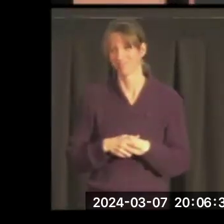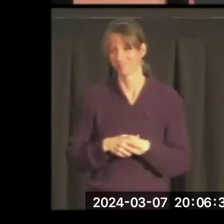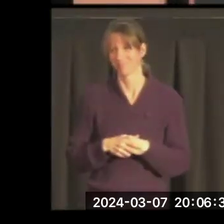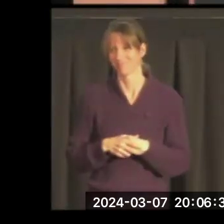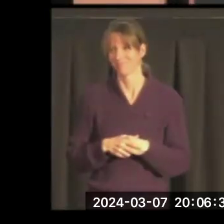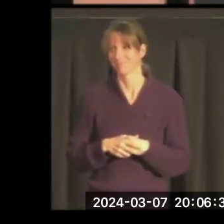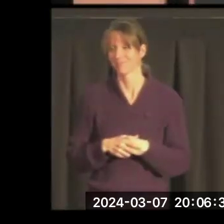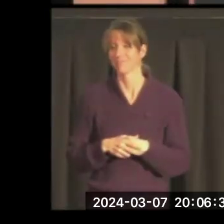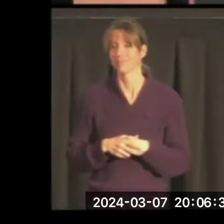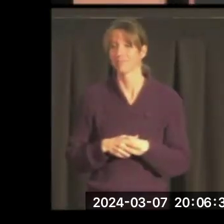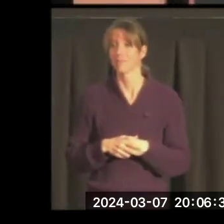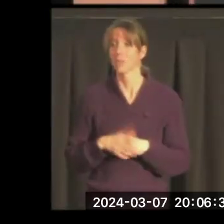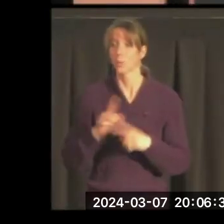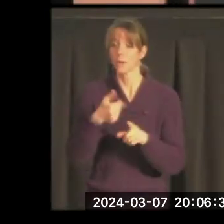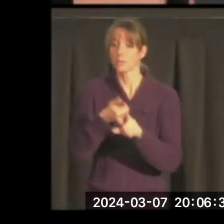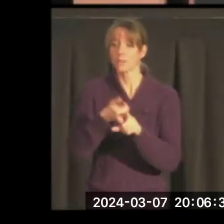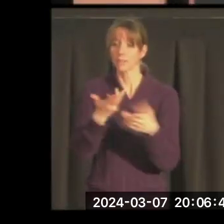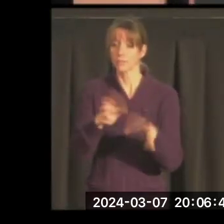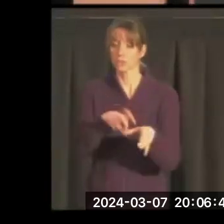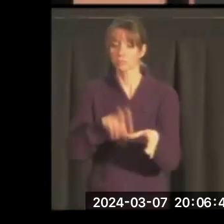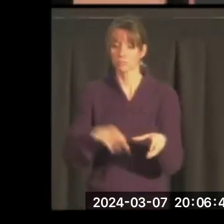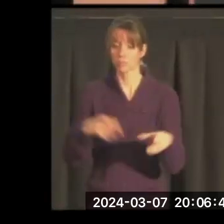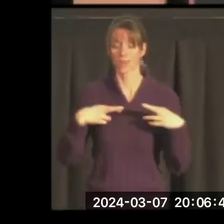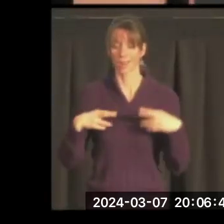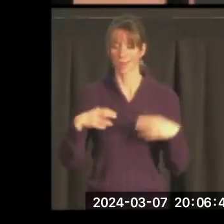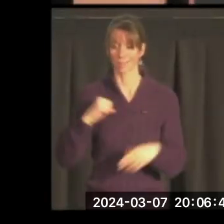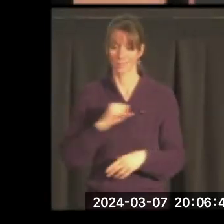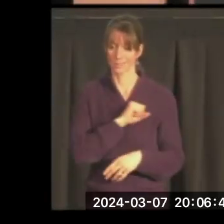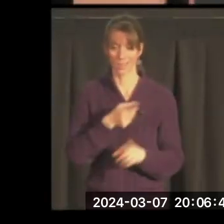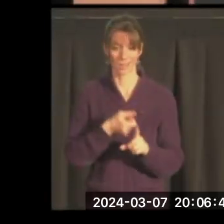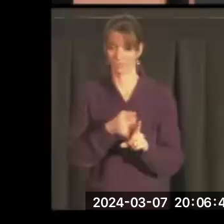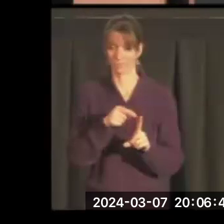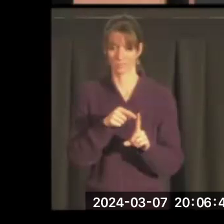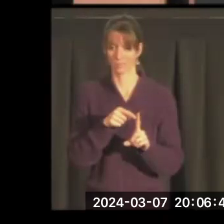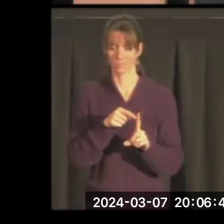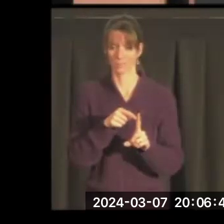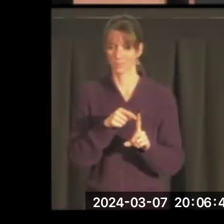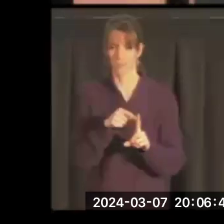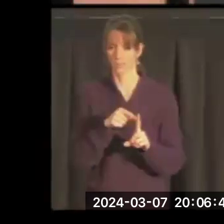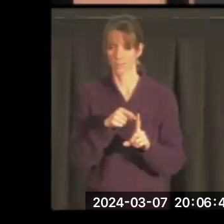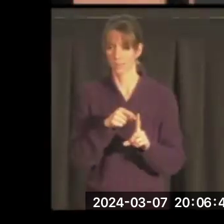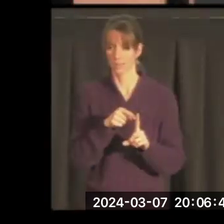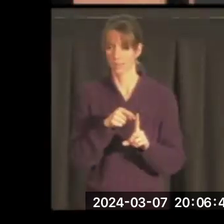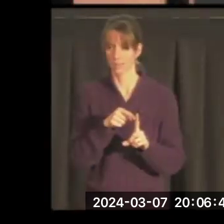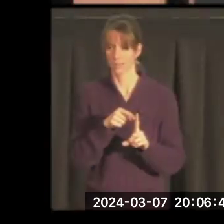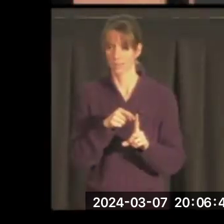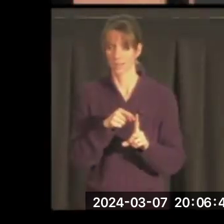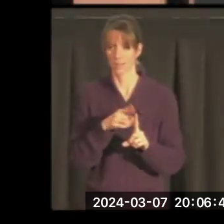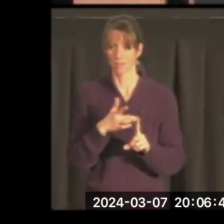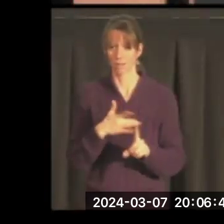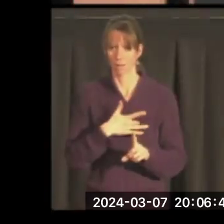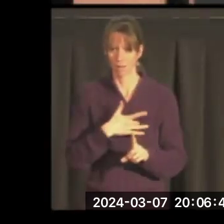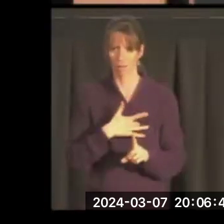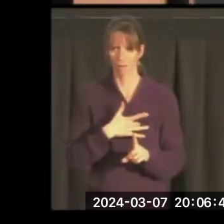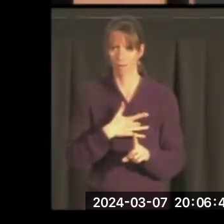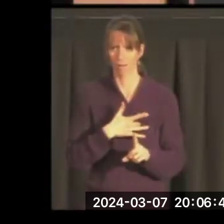At the time that he retired, the Senate just could hardly stand the loss. It was a